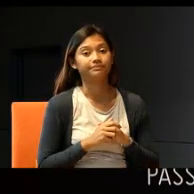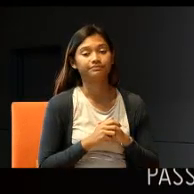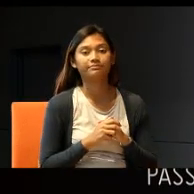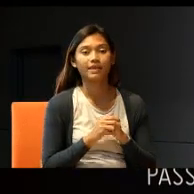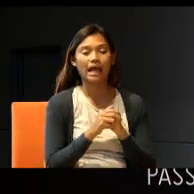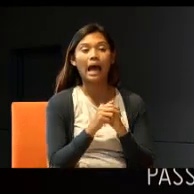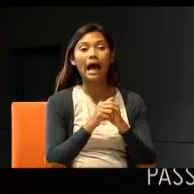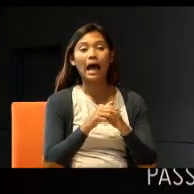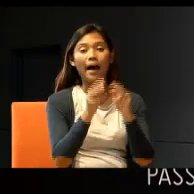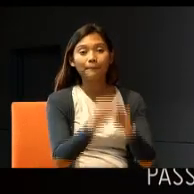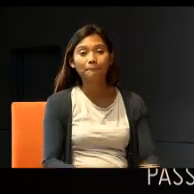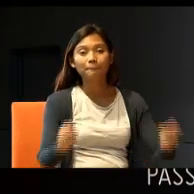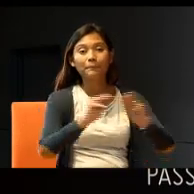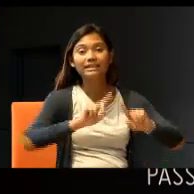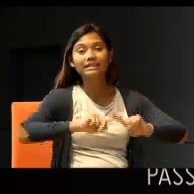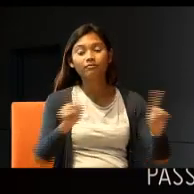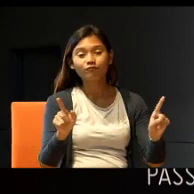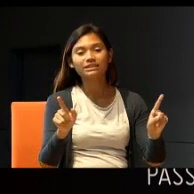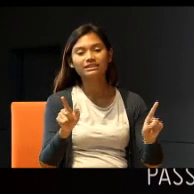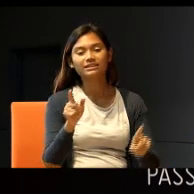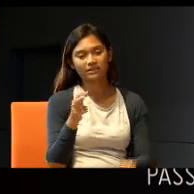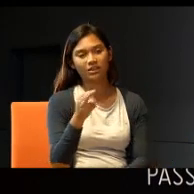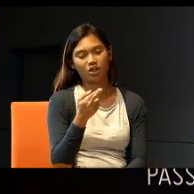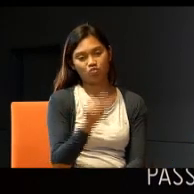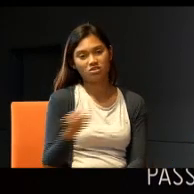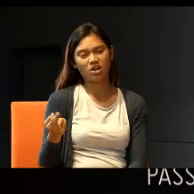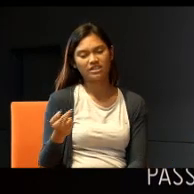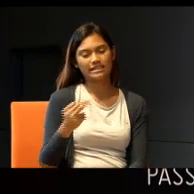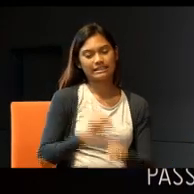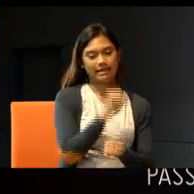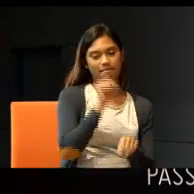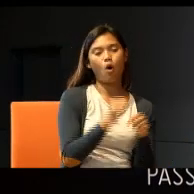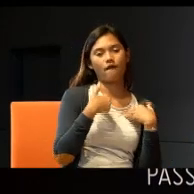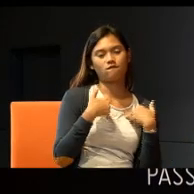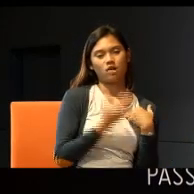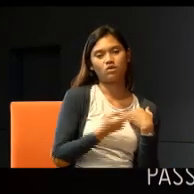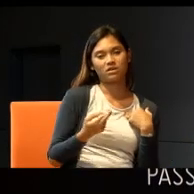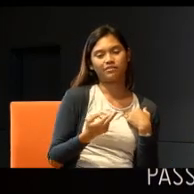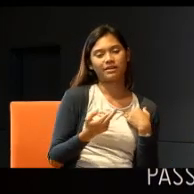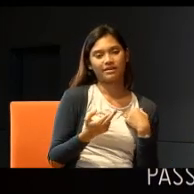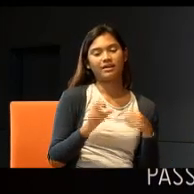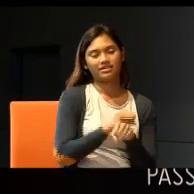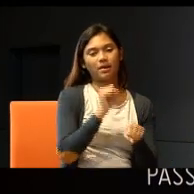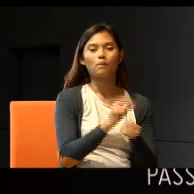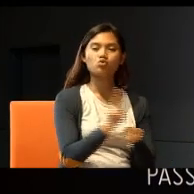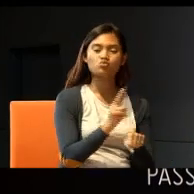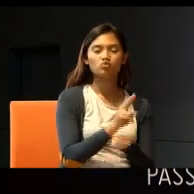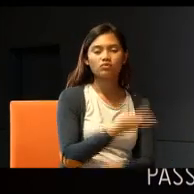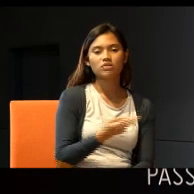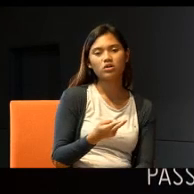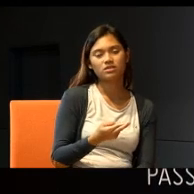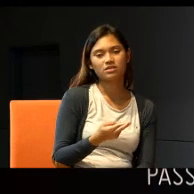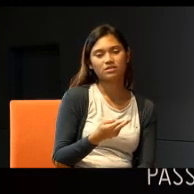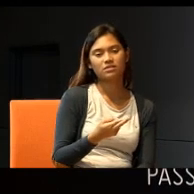the main difference, would say, in terms of resources, we have resources, and we do, make use of these, resources